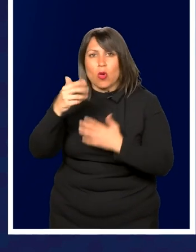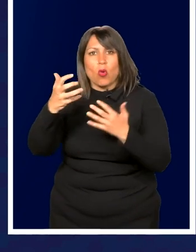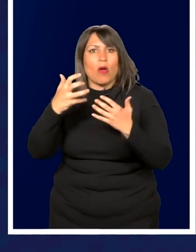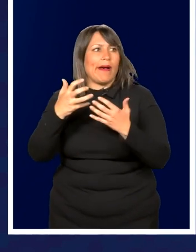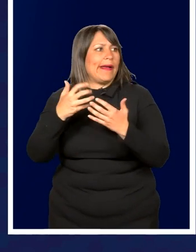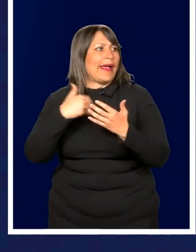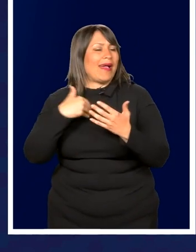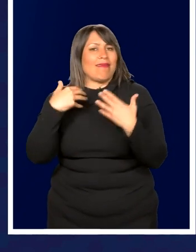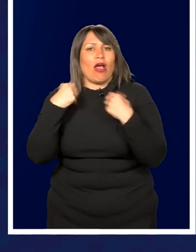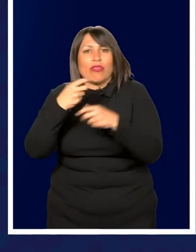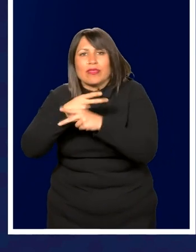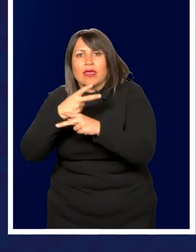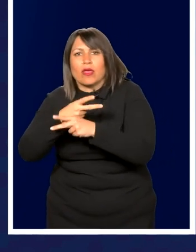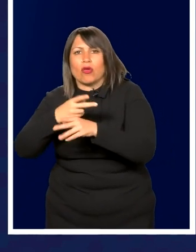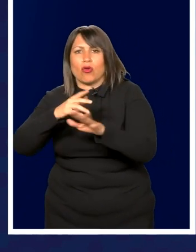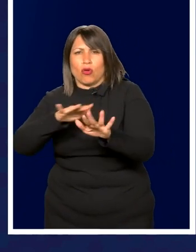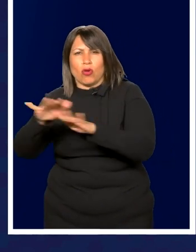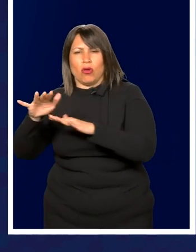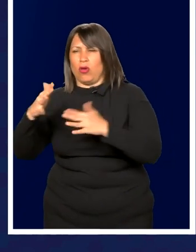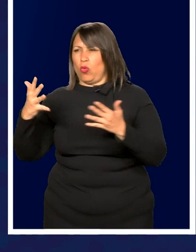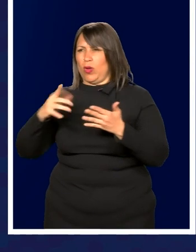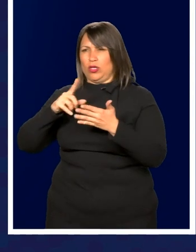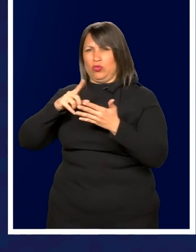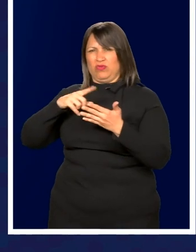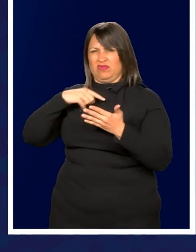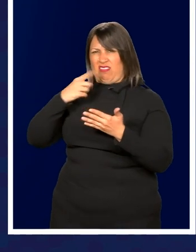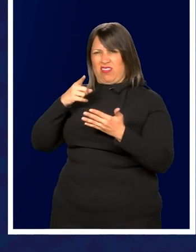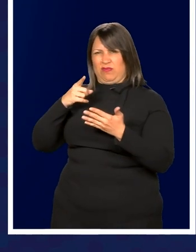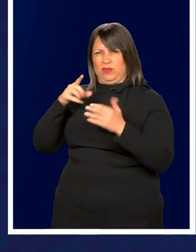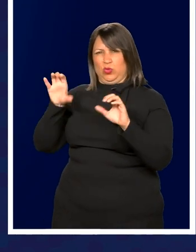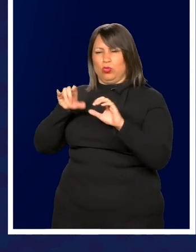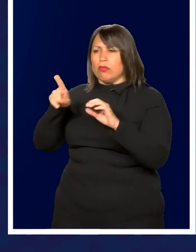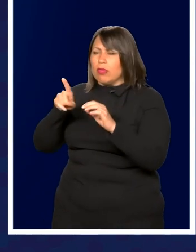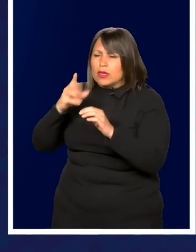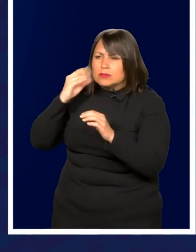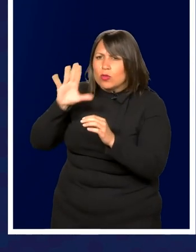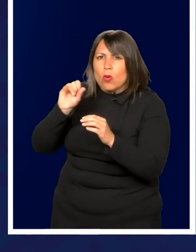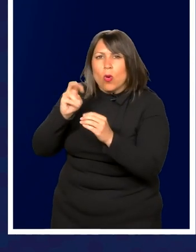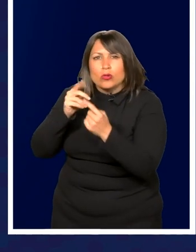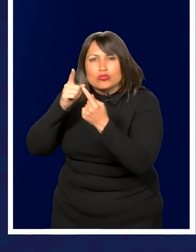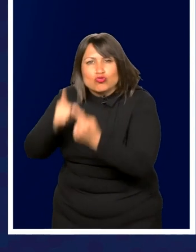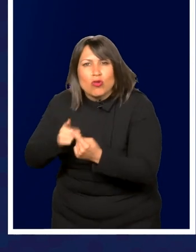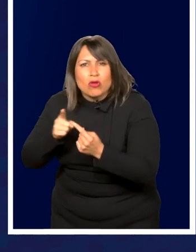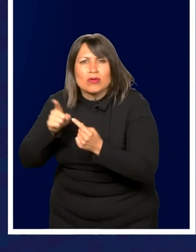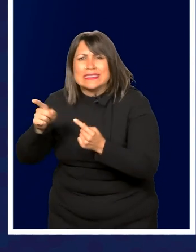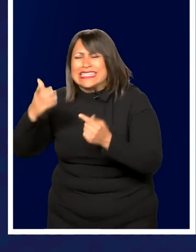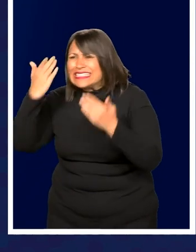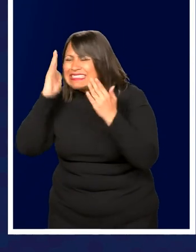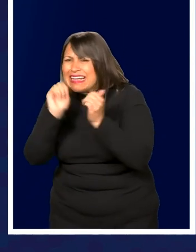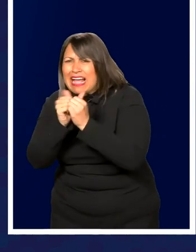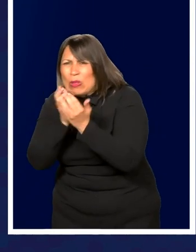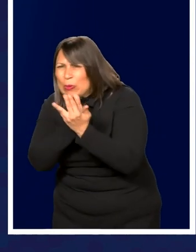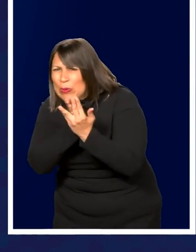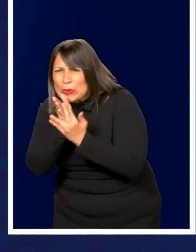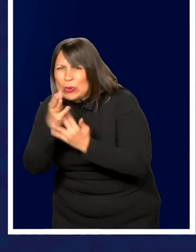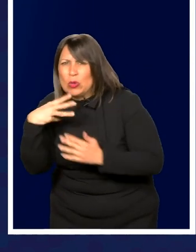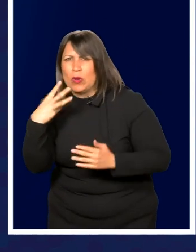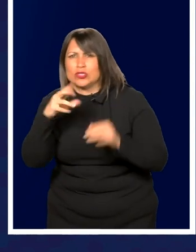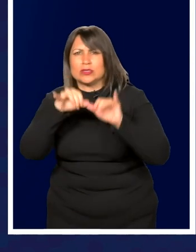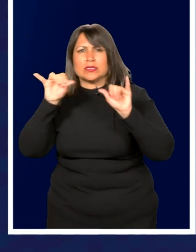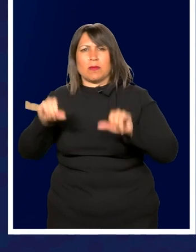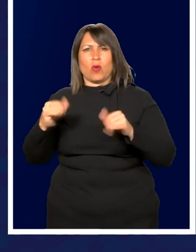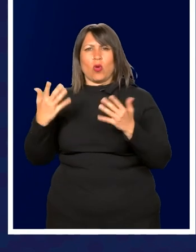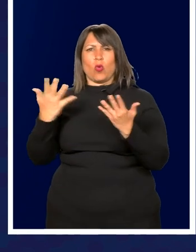they want to get their health care, what do you tell them to do? They're going through their own struggles. They don't know how to navigate the Washington